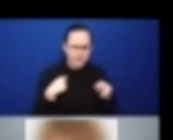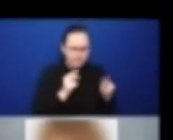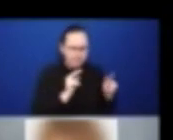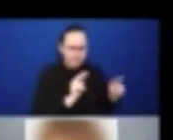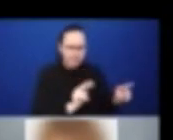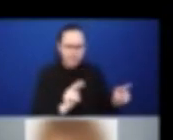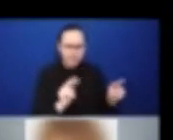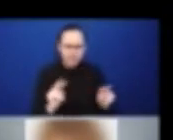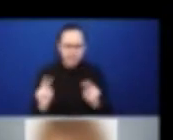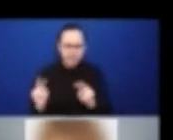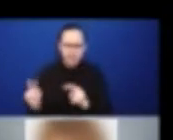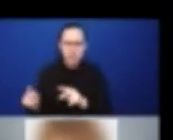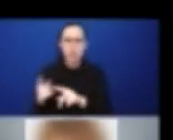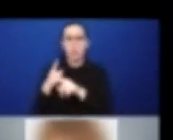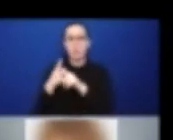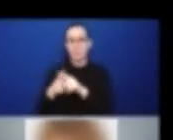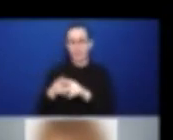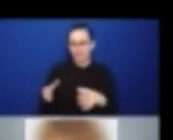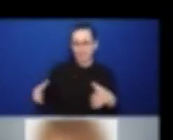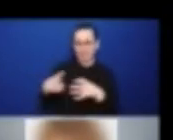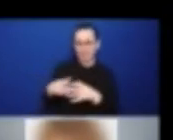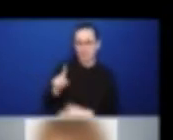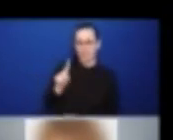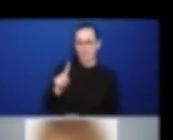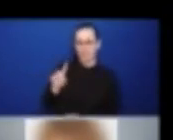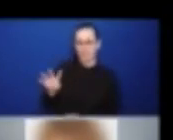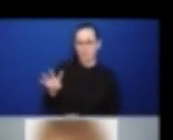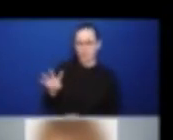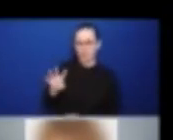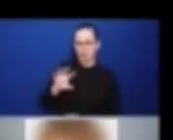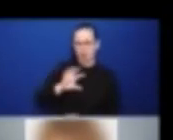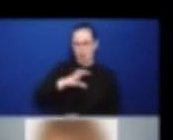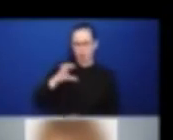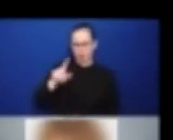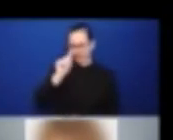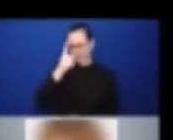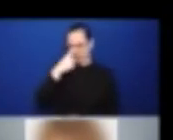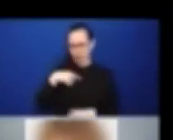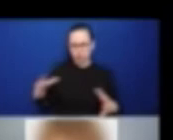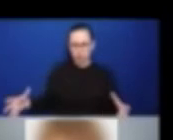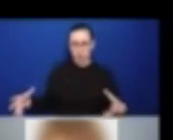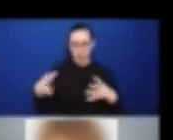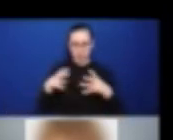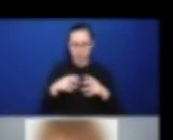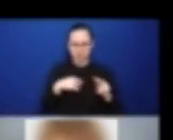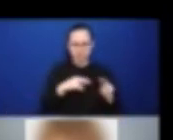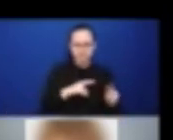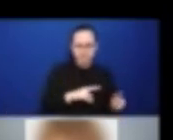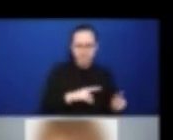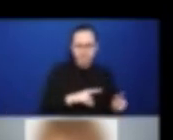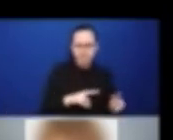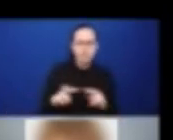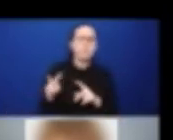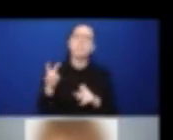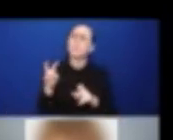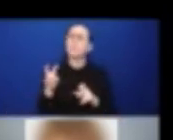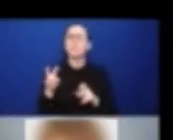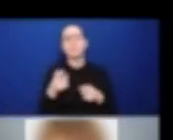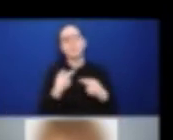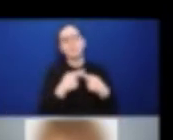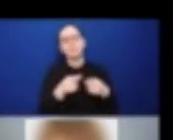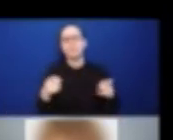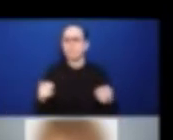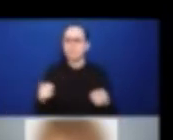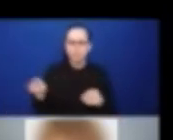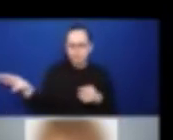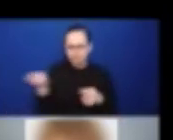of pilot this approach. And we wanted to include different income categories and geographic representations. So, we included